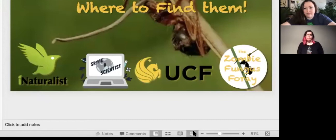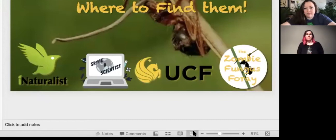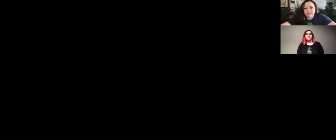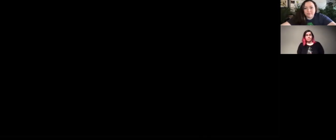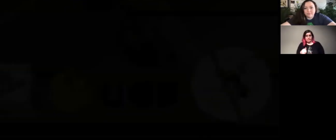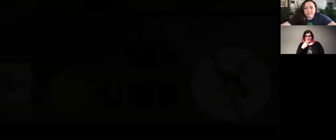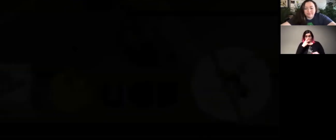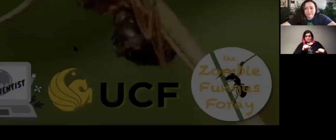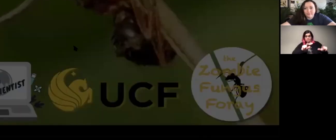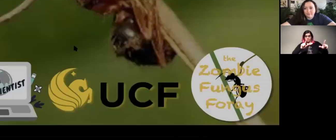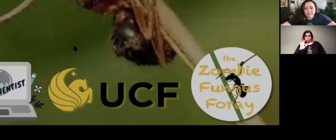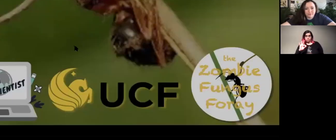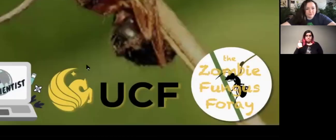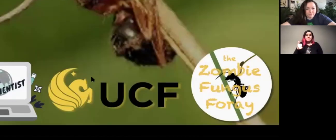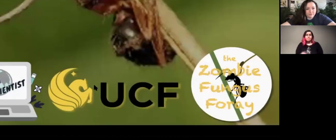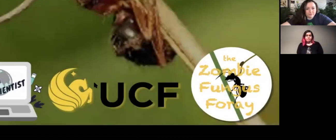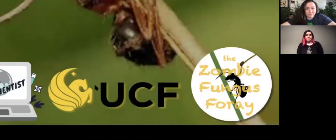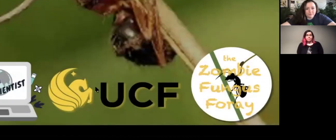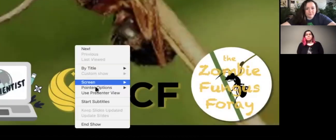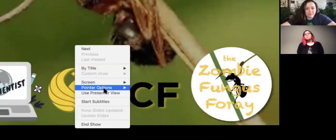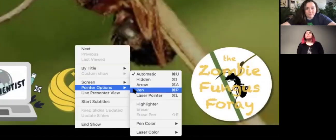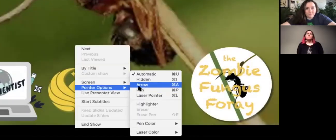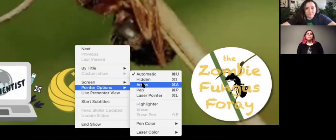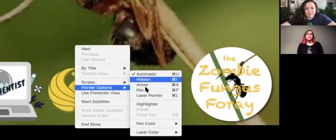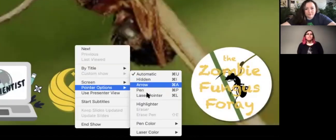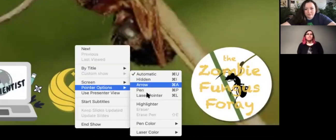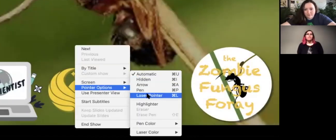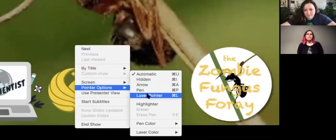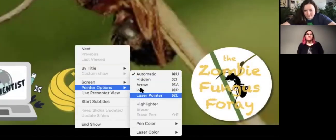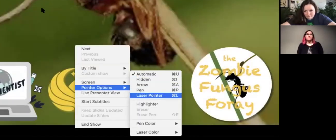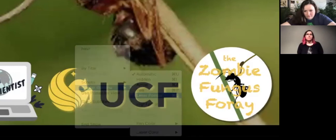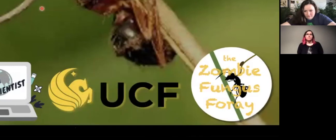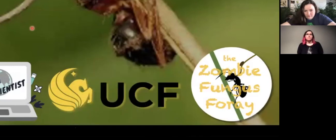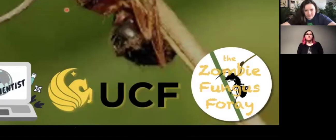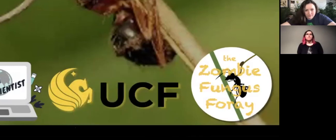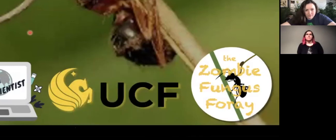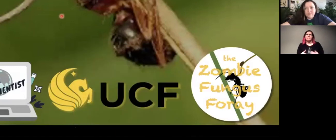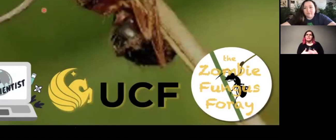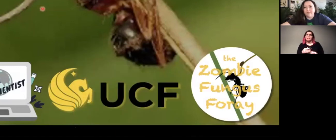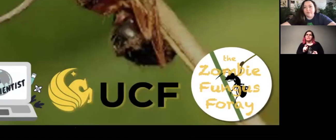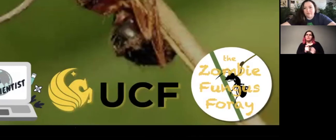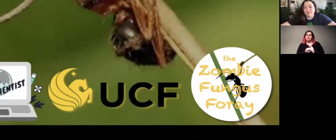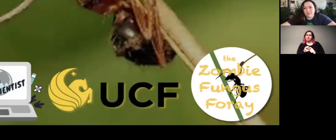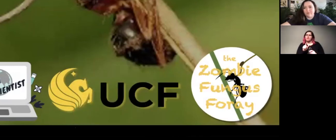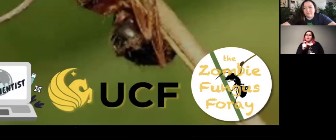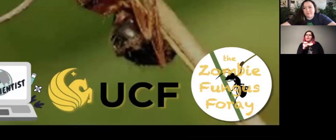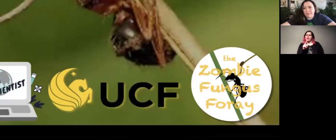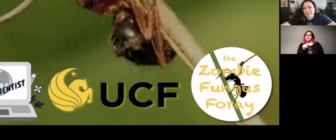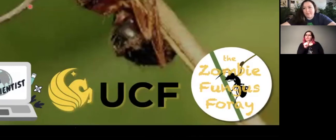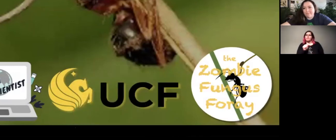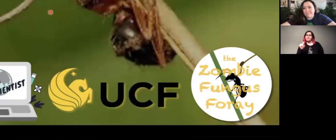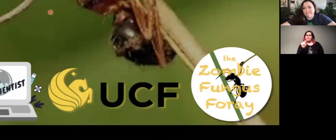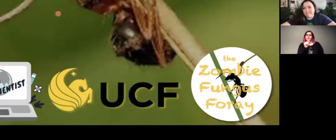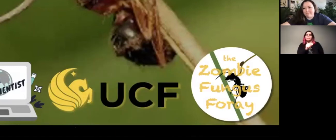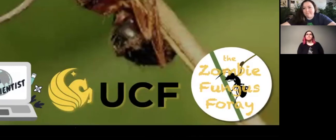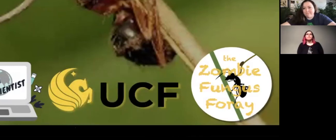this all right? Mm-hmm. Cool. And then just to make things a little easier, I'm going to switch my pointer to laser. There we go. Yeah.